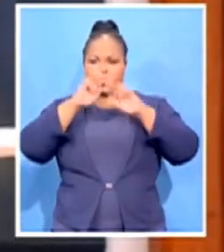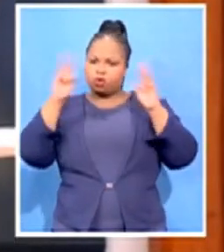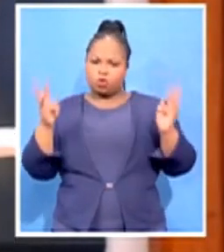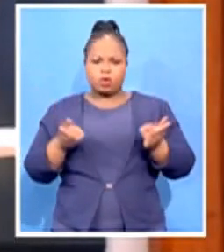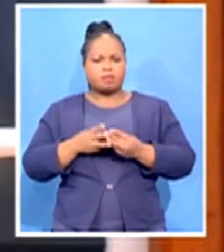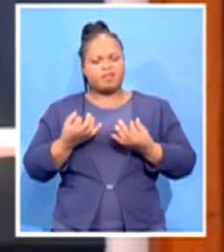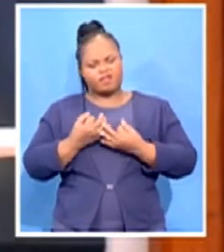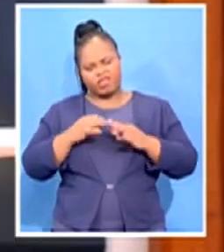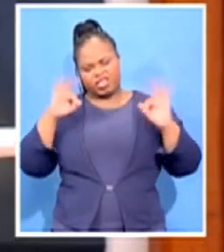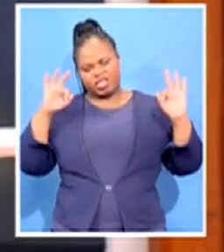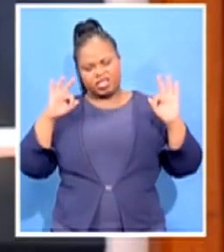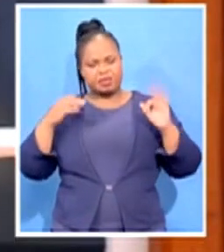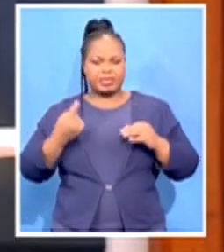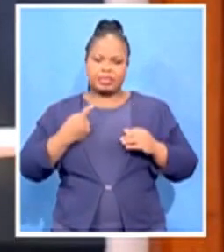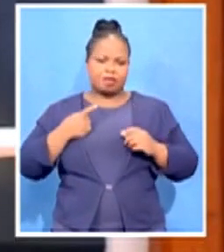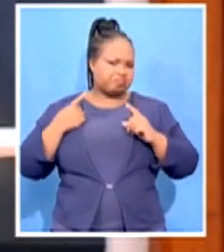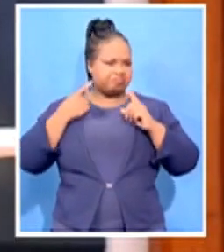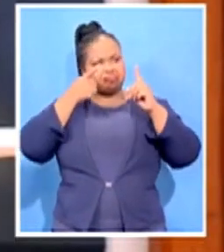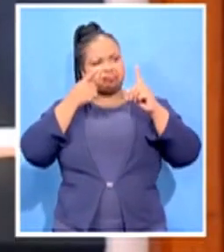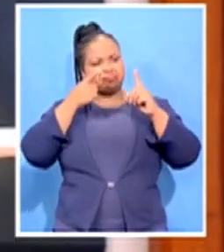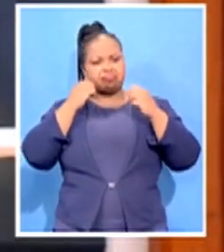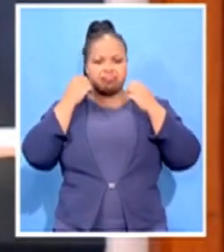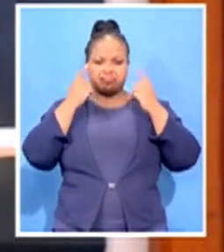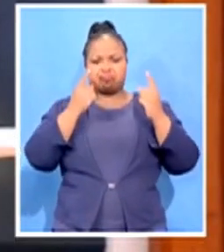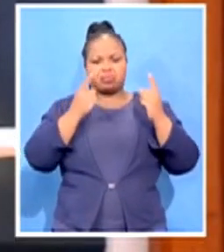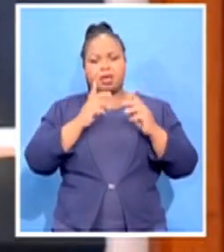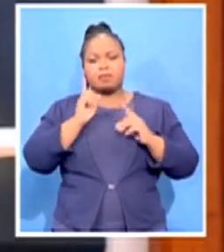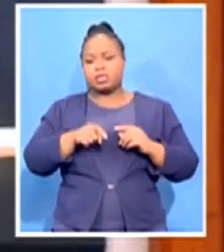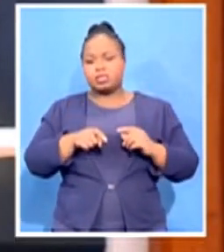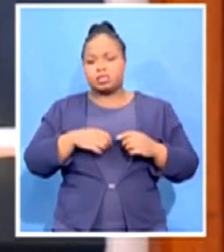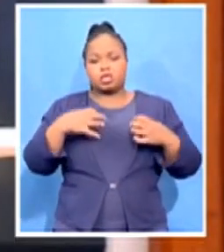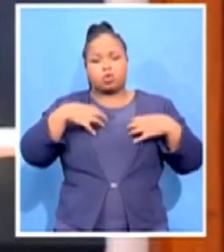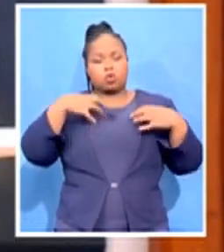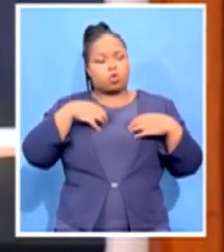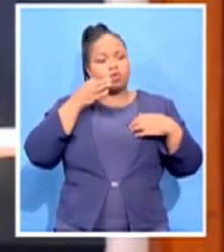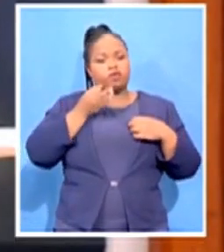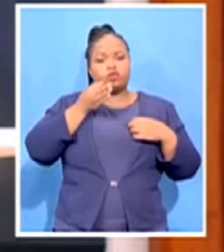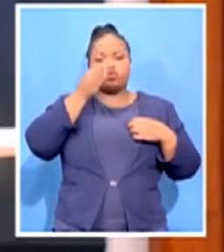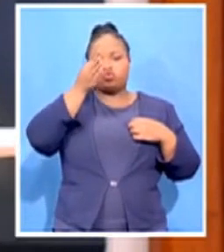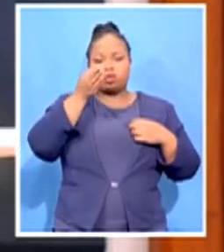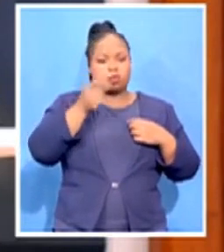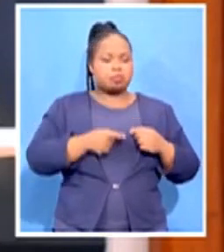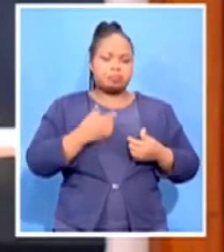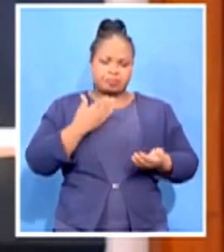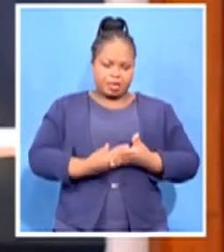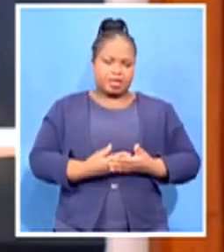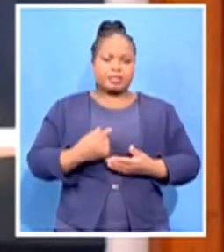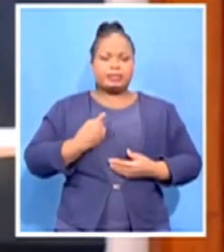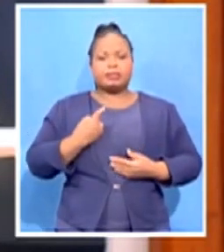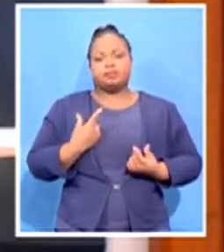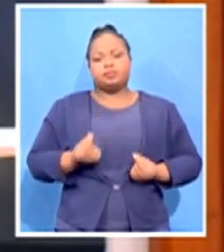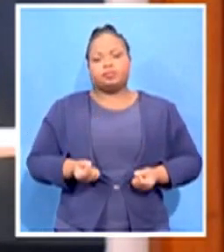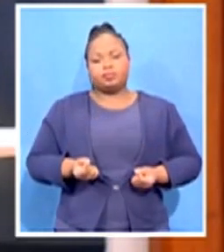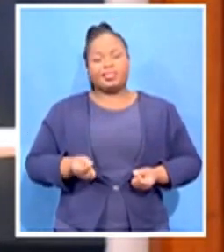to determine their own future, their own destiny. That is still something that the Palestinians